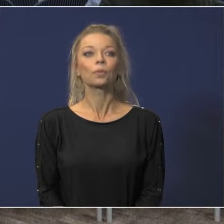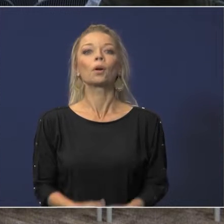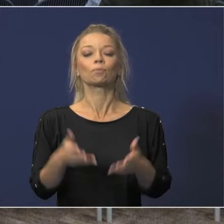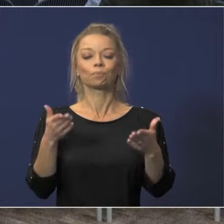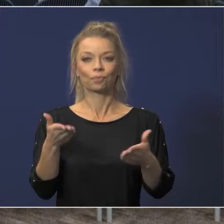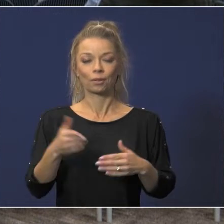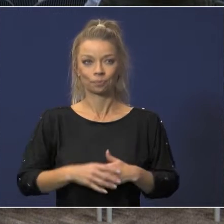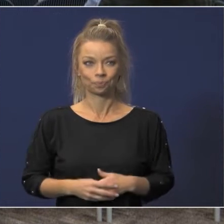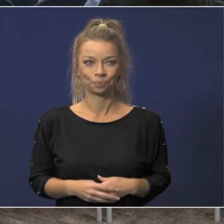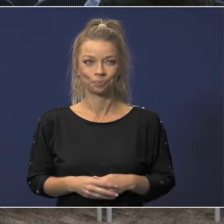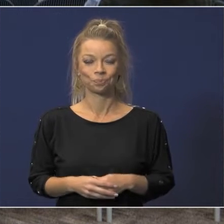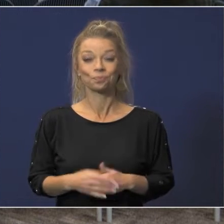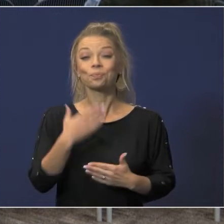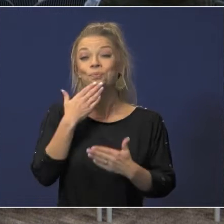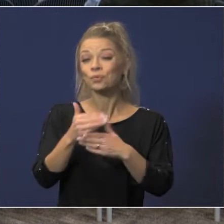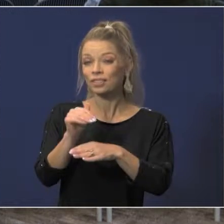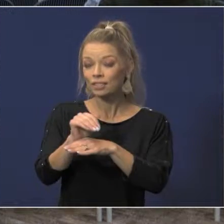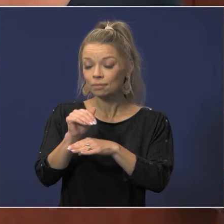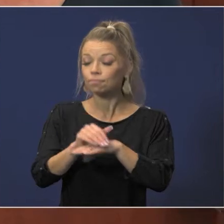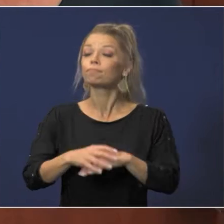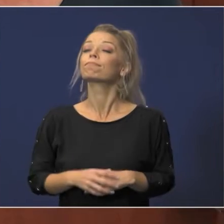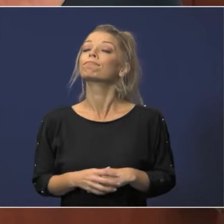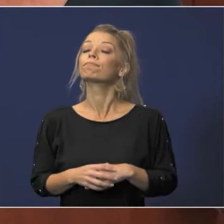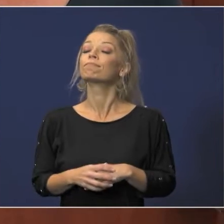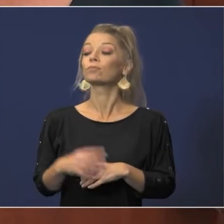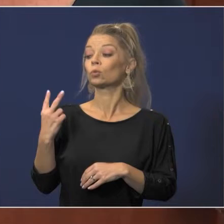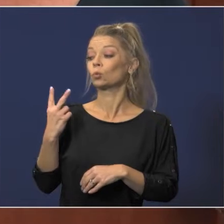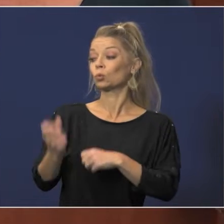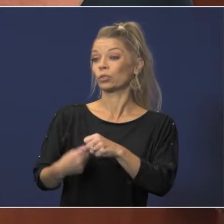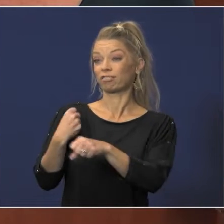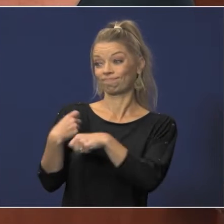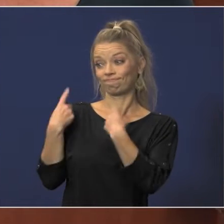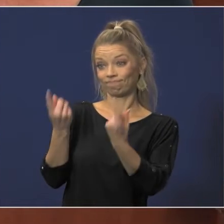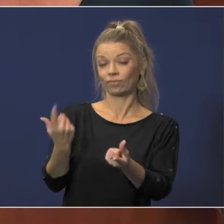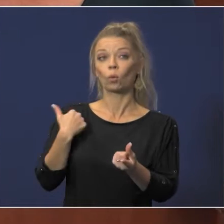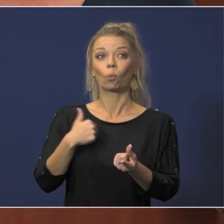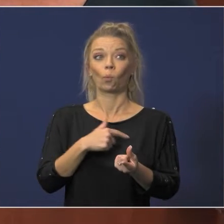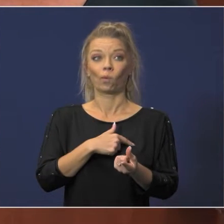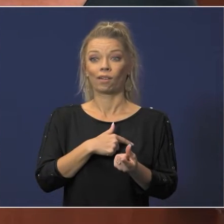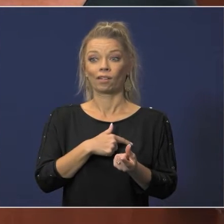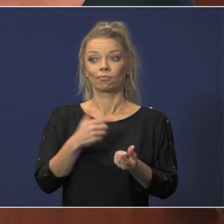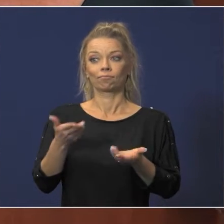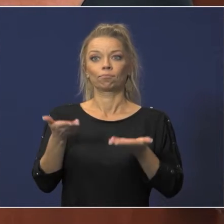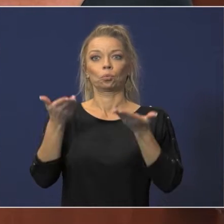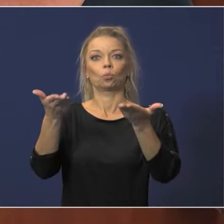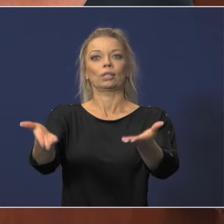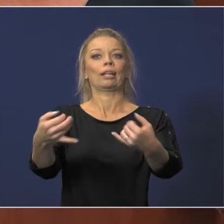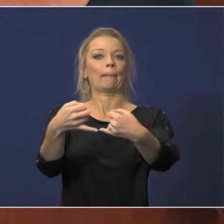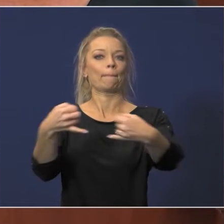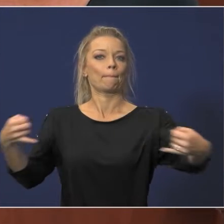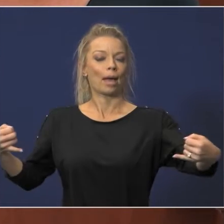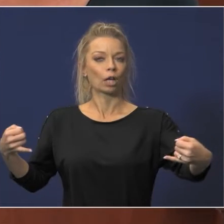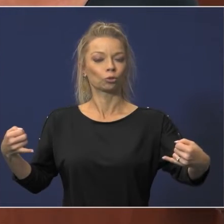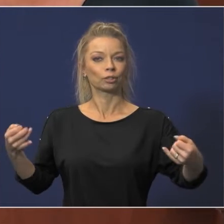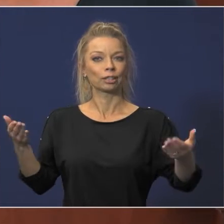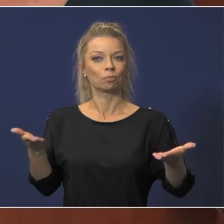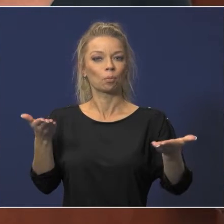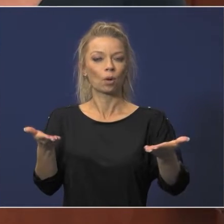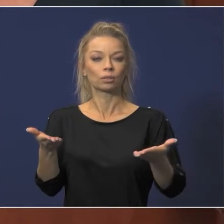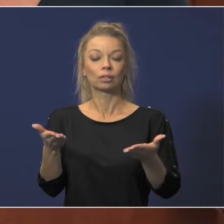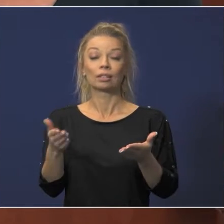good evening everyone it's been two years since we have had a boundary proposal and what an eventful last two years we've had